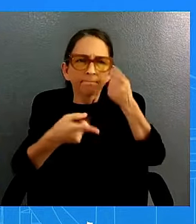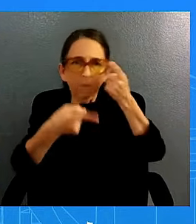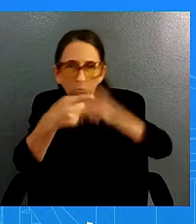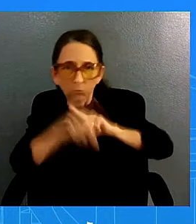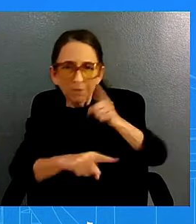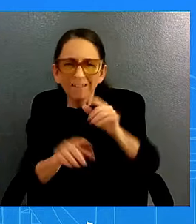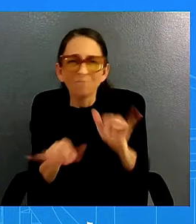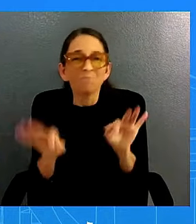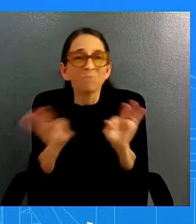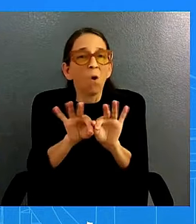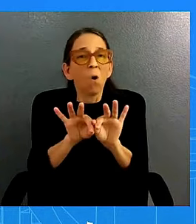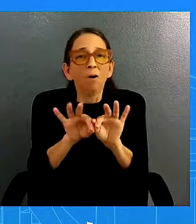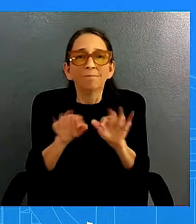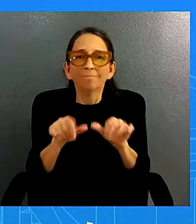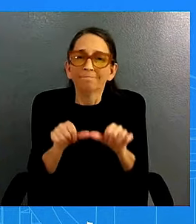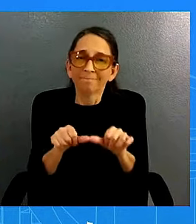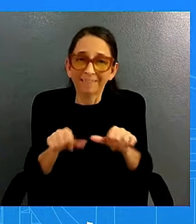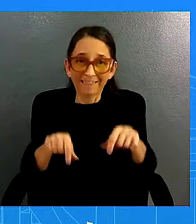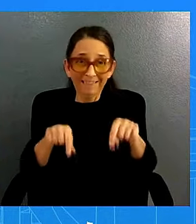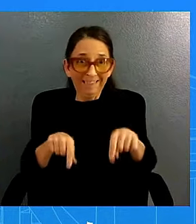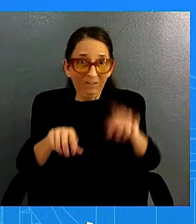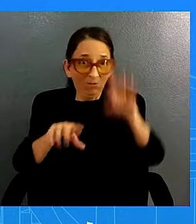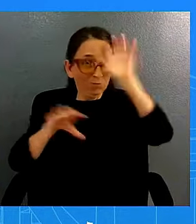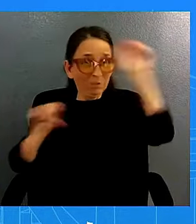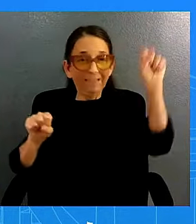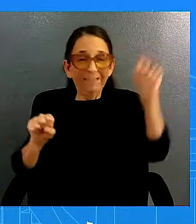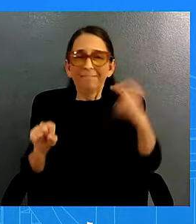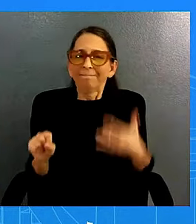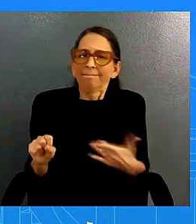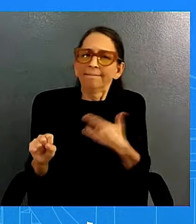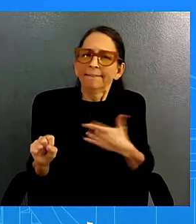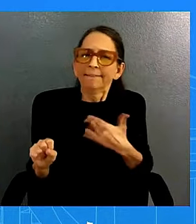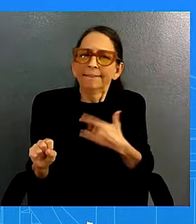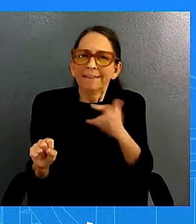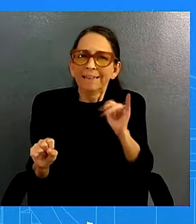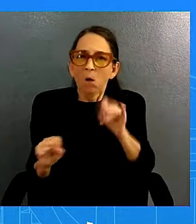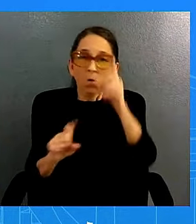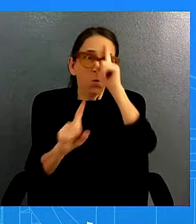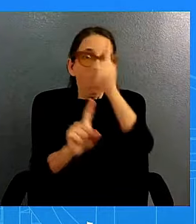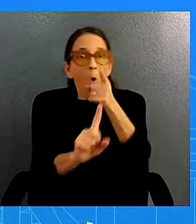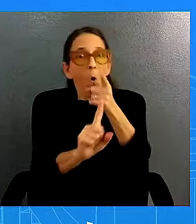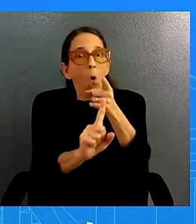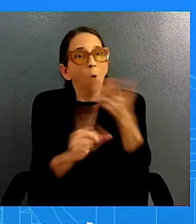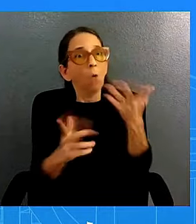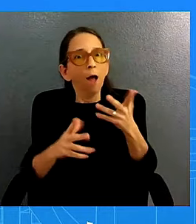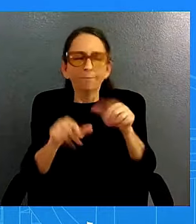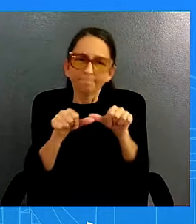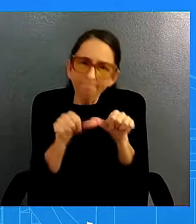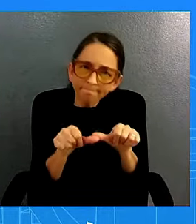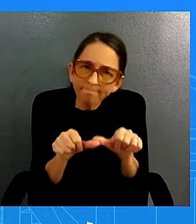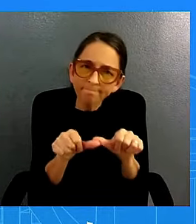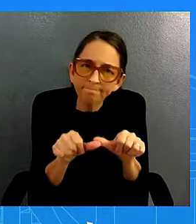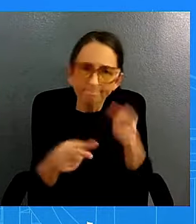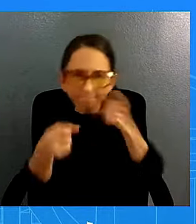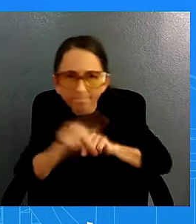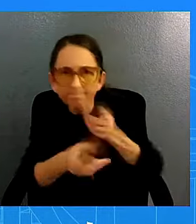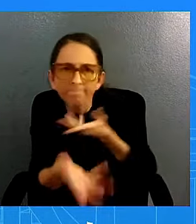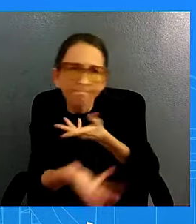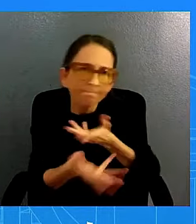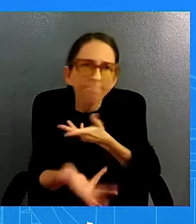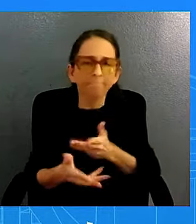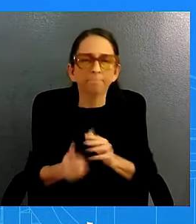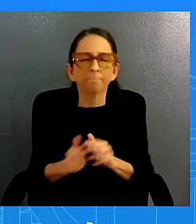president sees moving forward yeah first lady uh will be traveling to mexico october the first